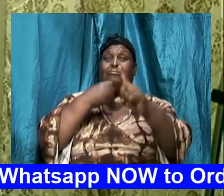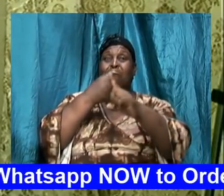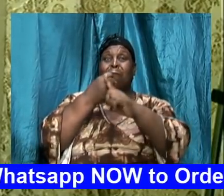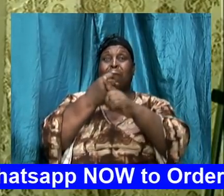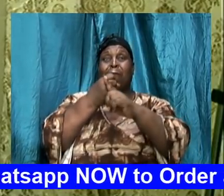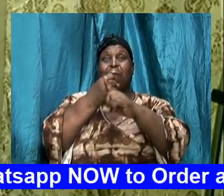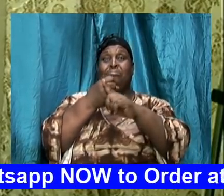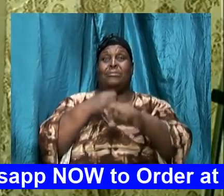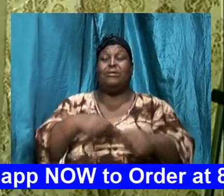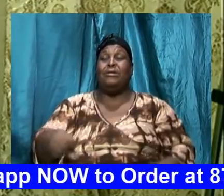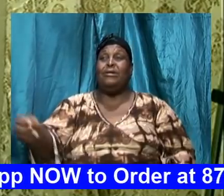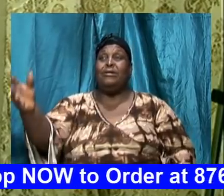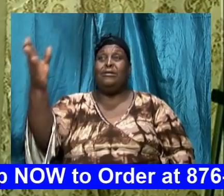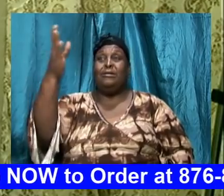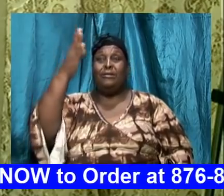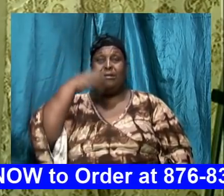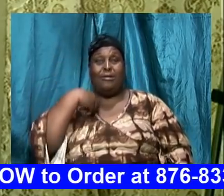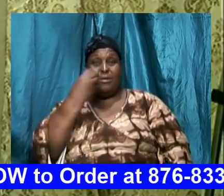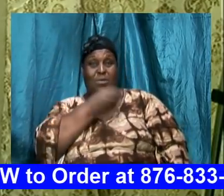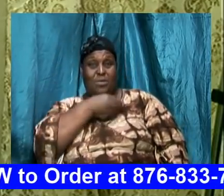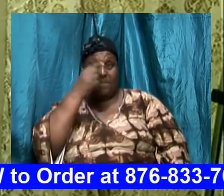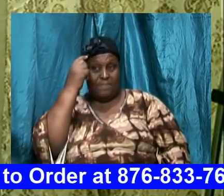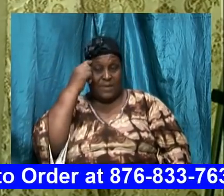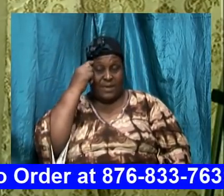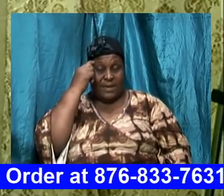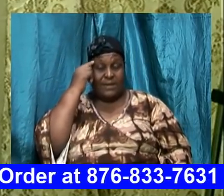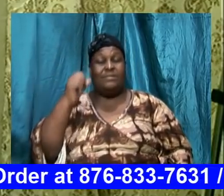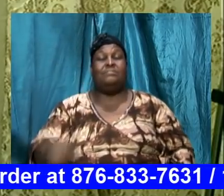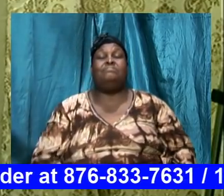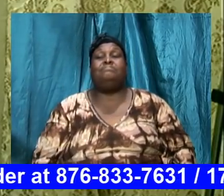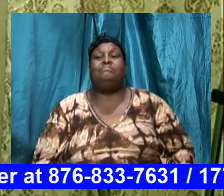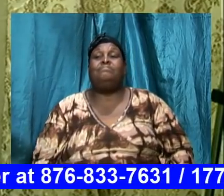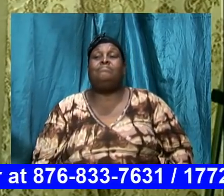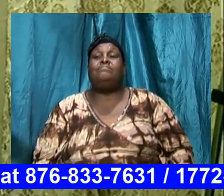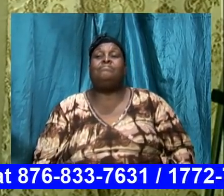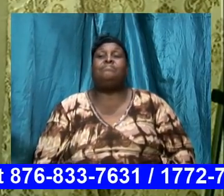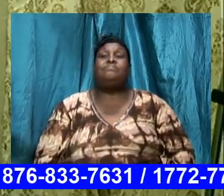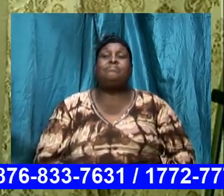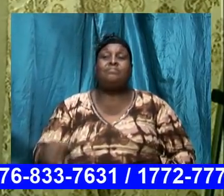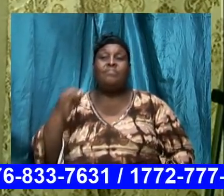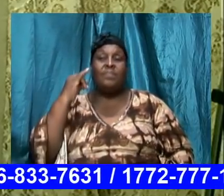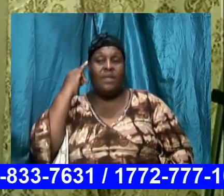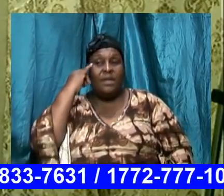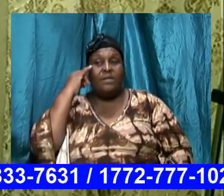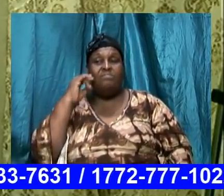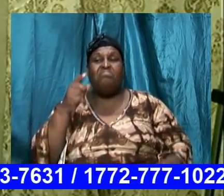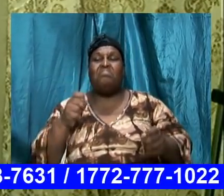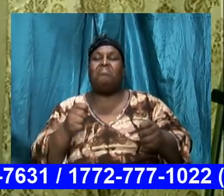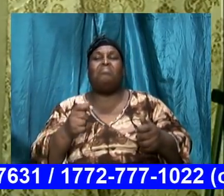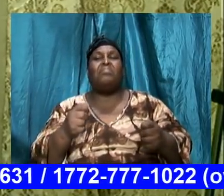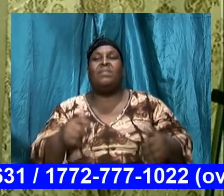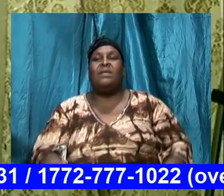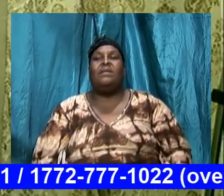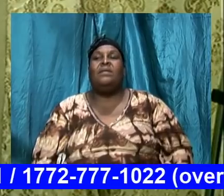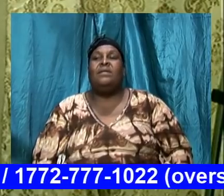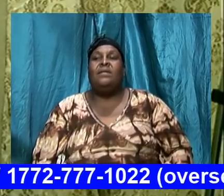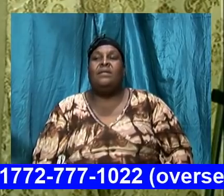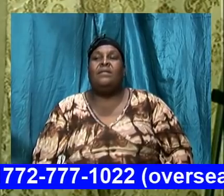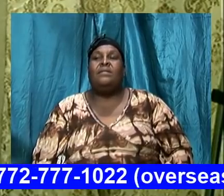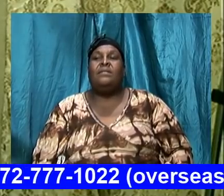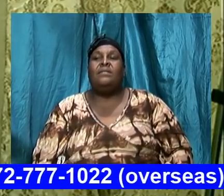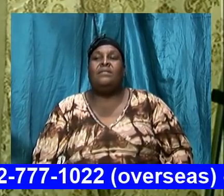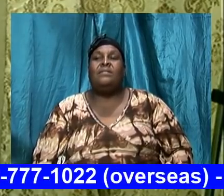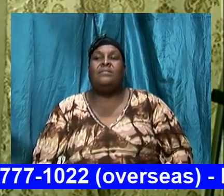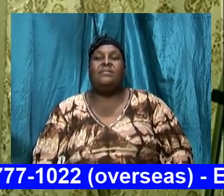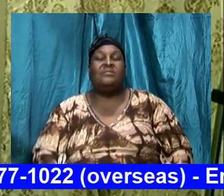right into it to show us some things and we're going through this quickly so if I'm going too fast as we go through this one you just have to